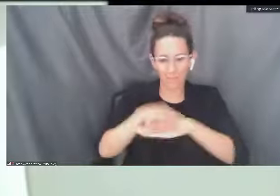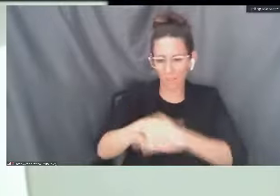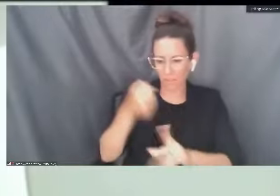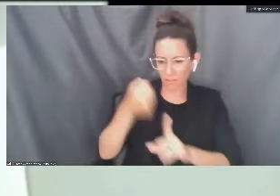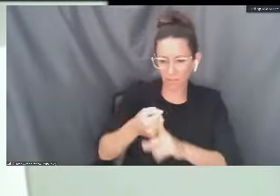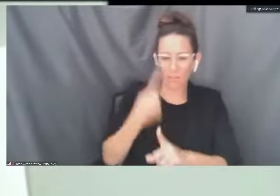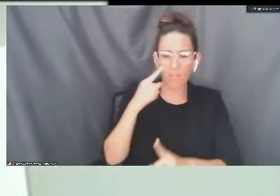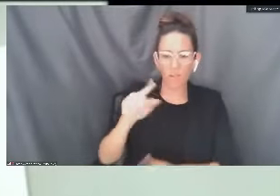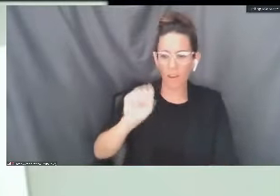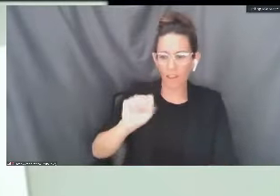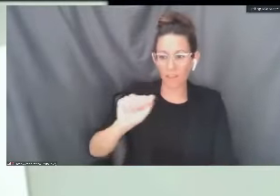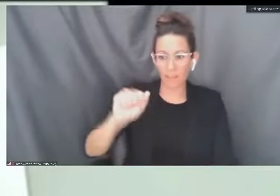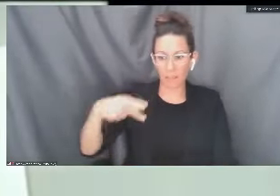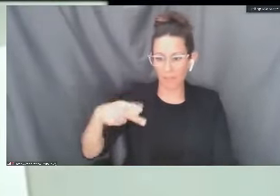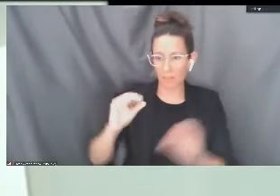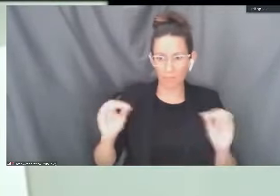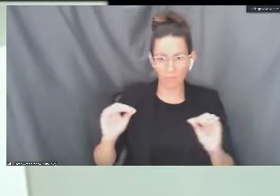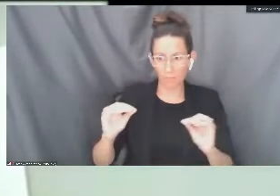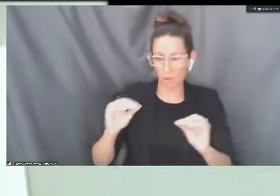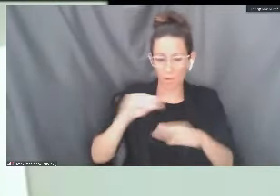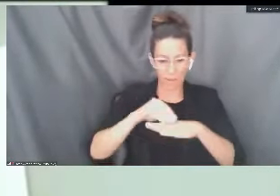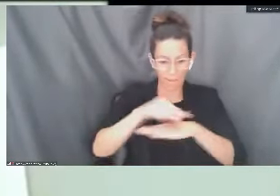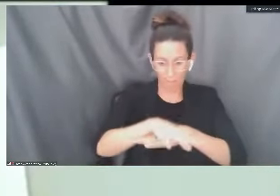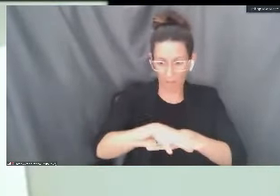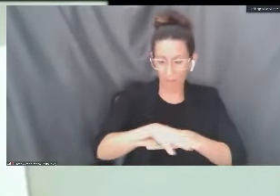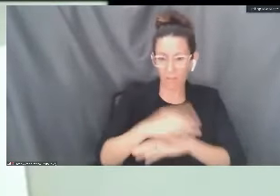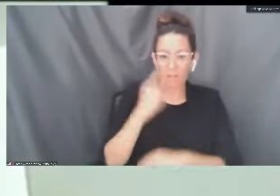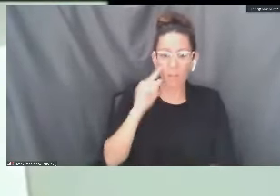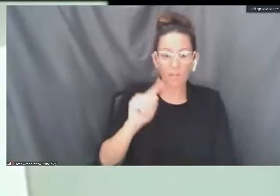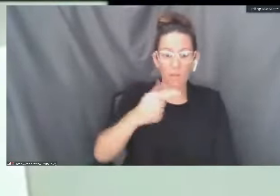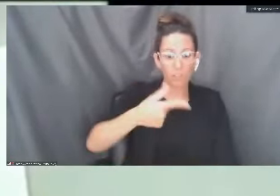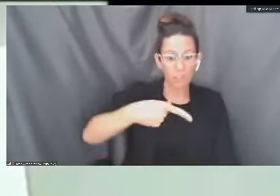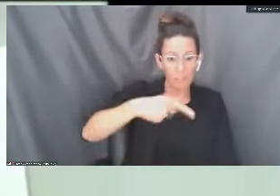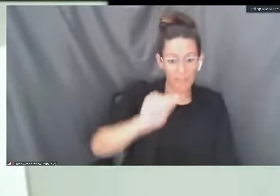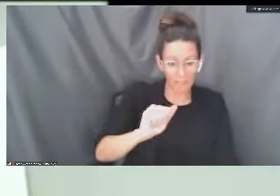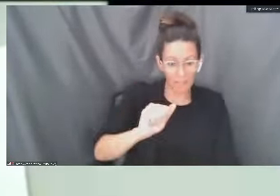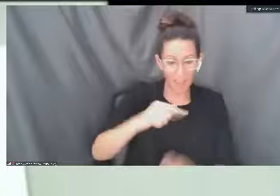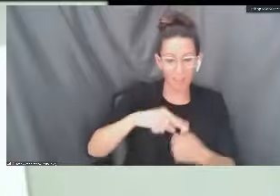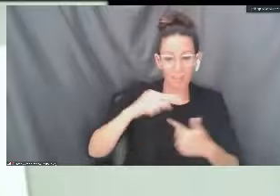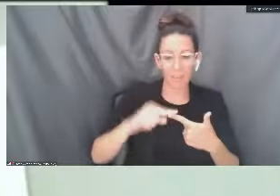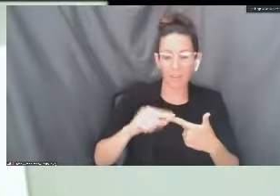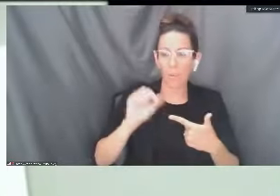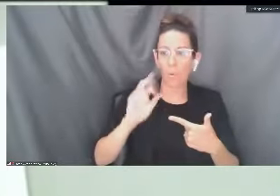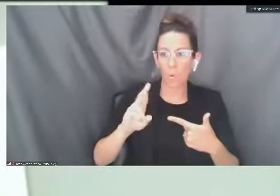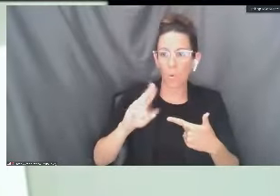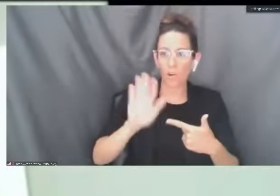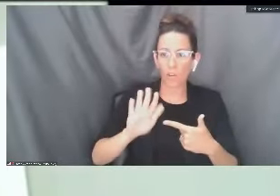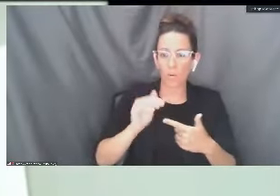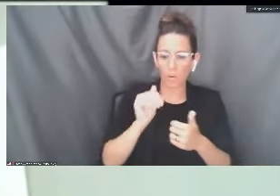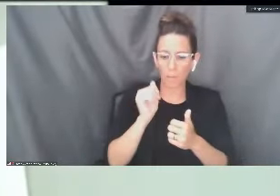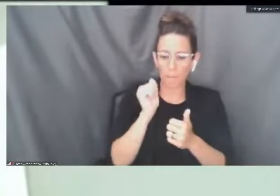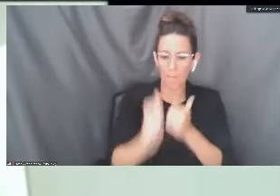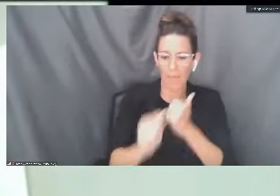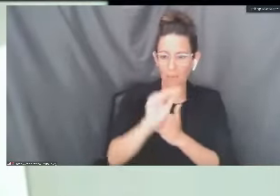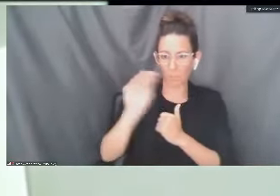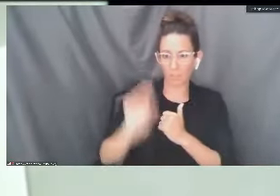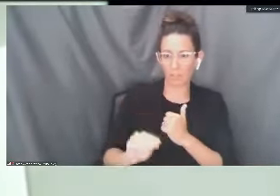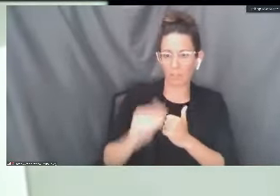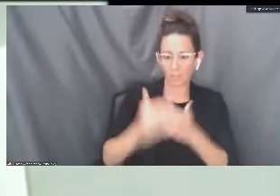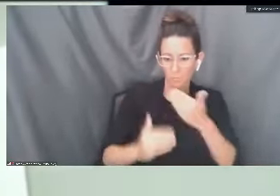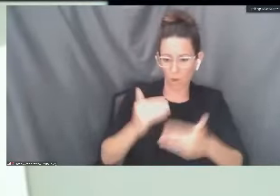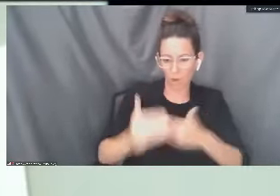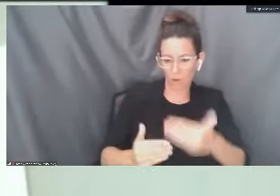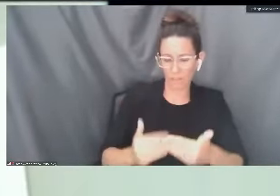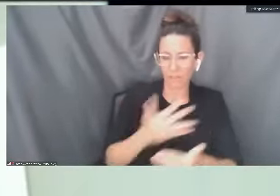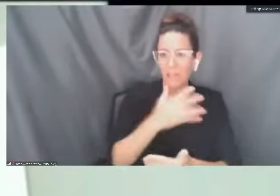of your satisfactory academic progress, either towards your GPA progress or your progress towards the